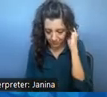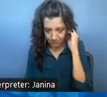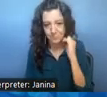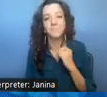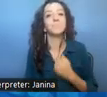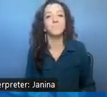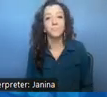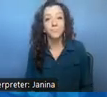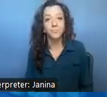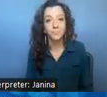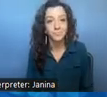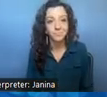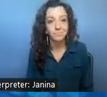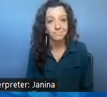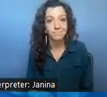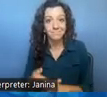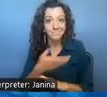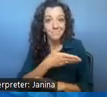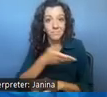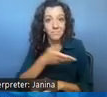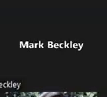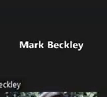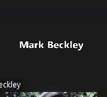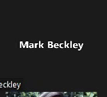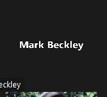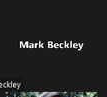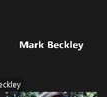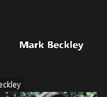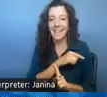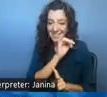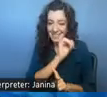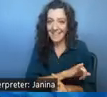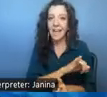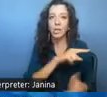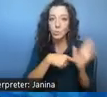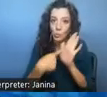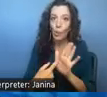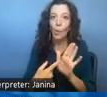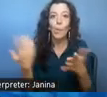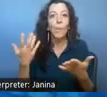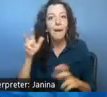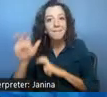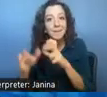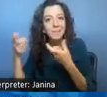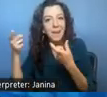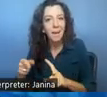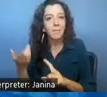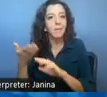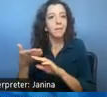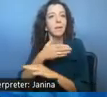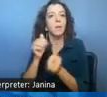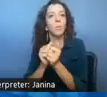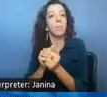uh in the previous presentations really represent uh investments made through the budget act and then the